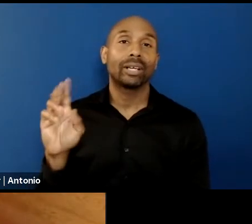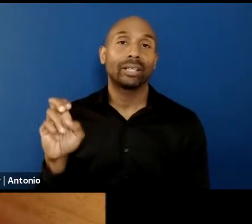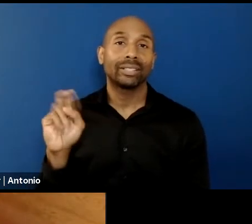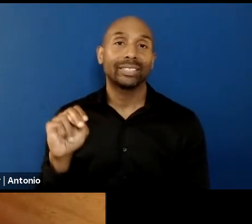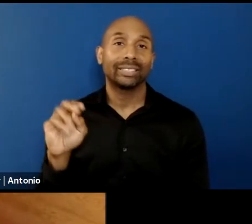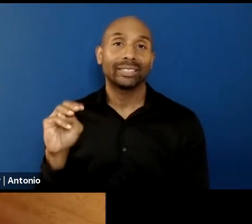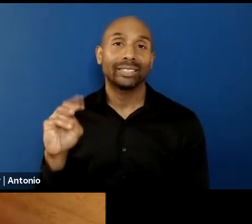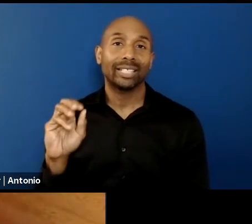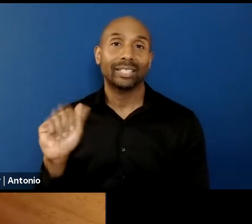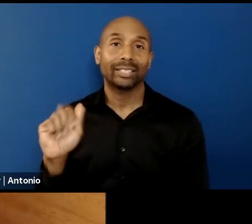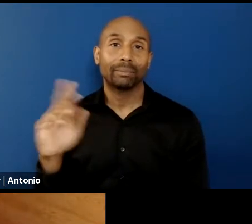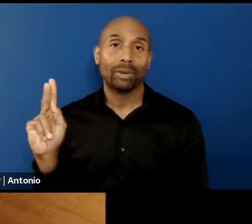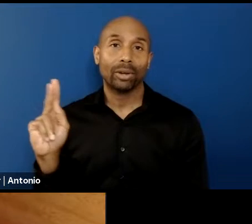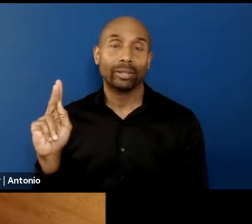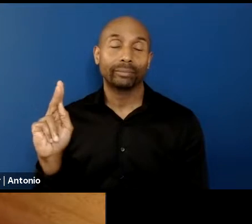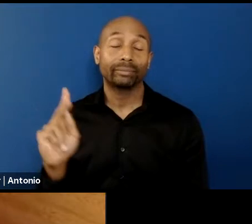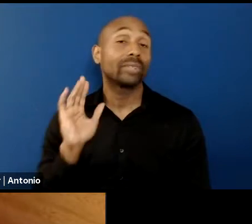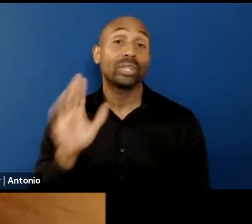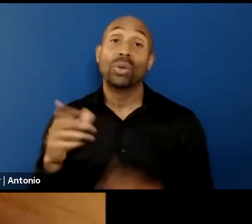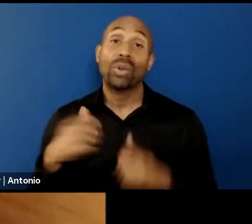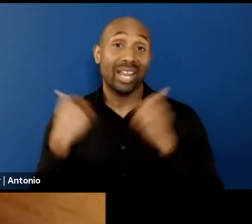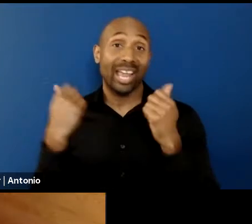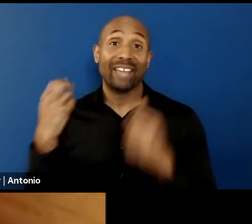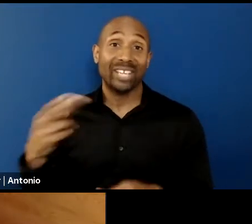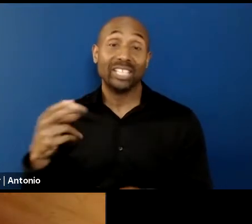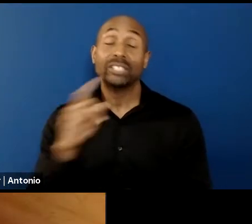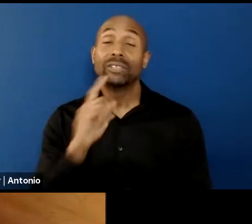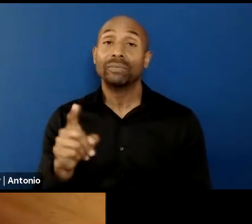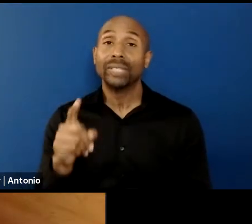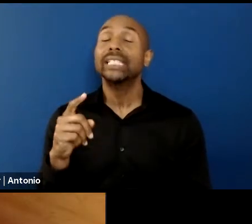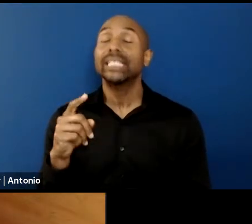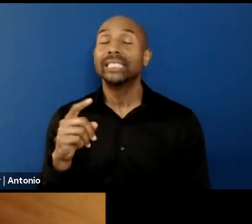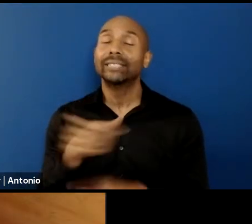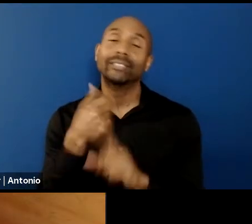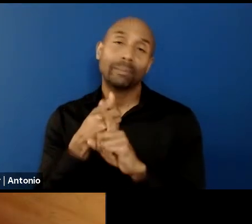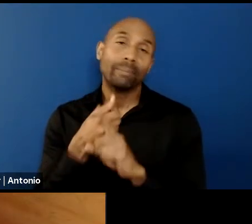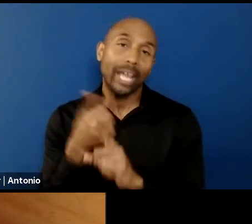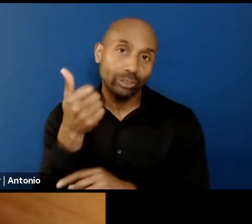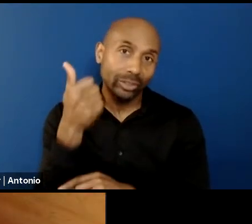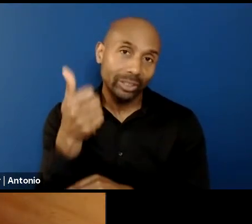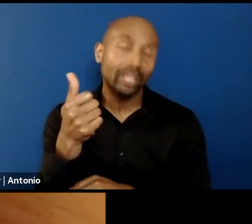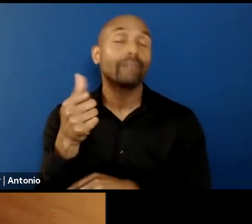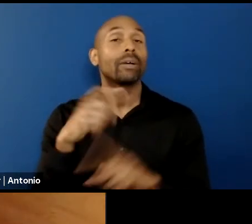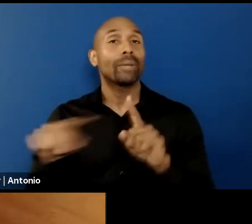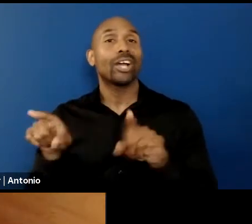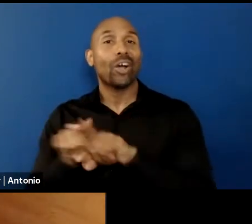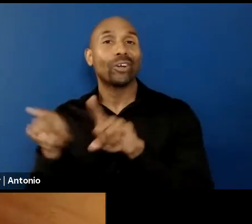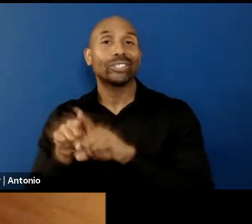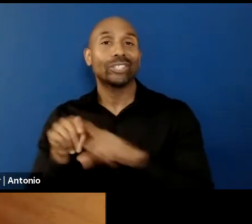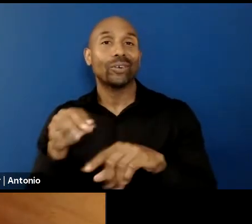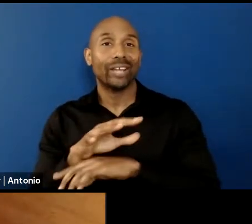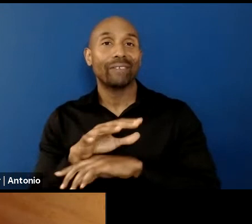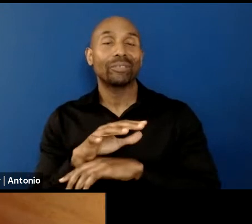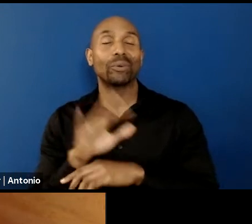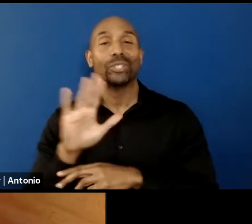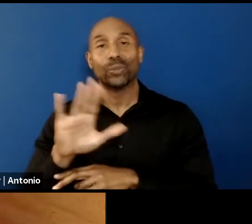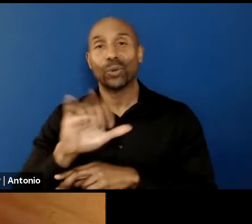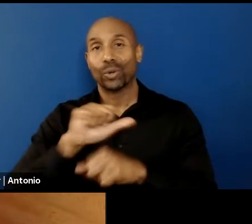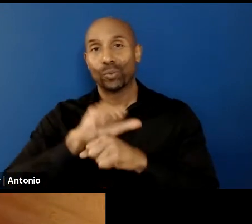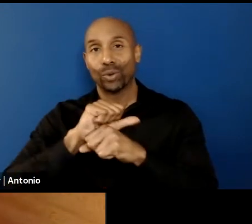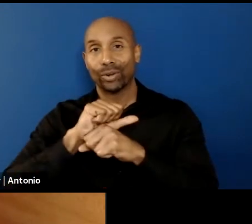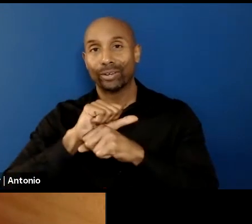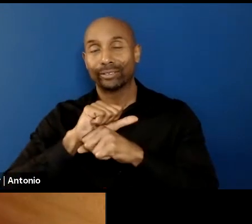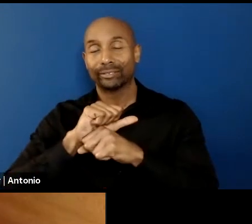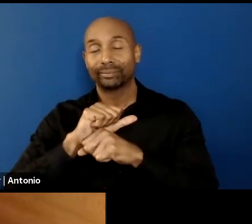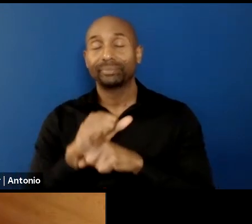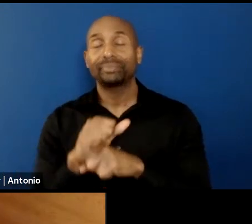your whole life history has left a lasting impression on you, but also on your work. But I think it's also very interesting to